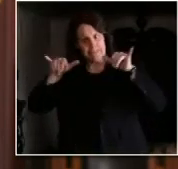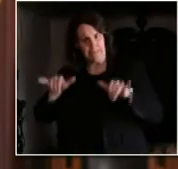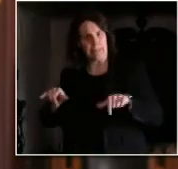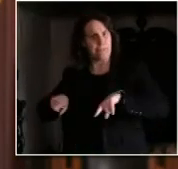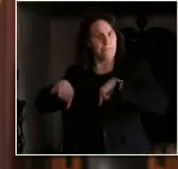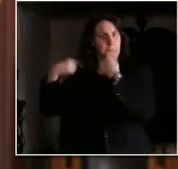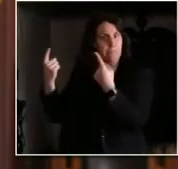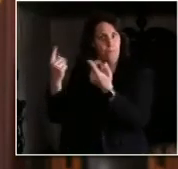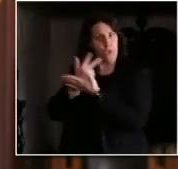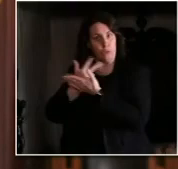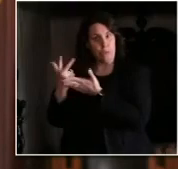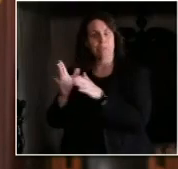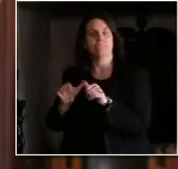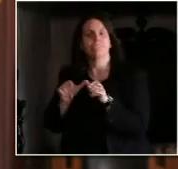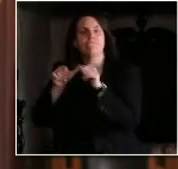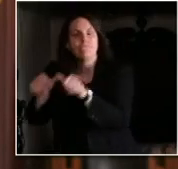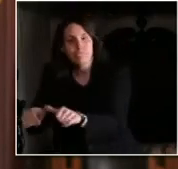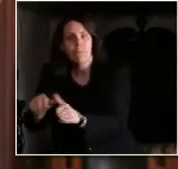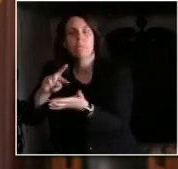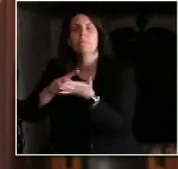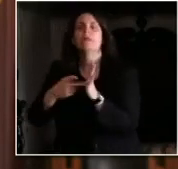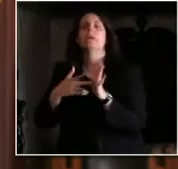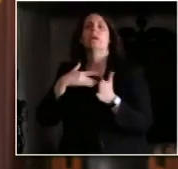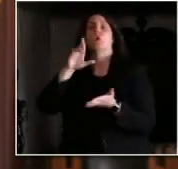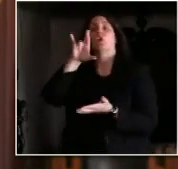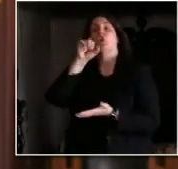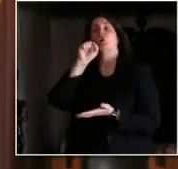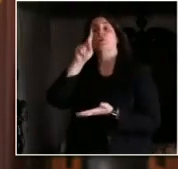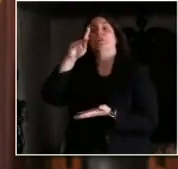requiring more drastic physical distancing measures again.